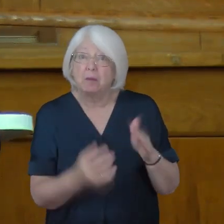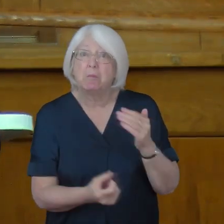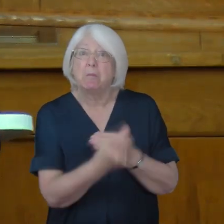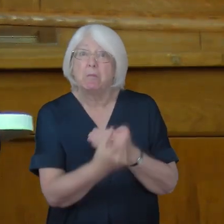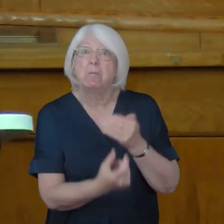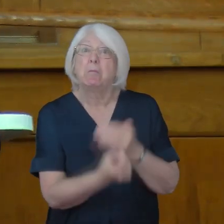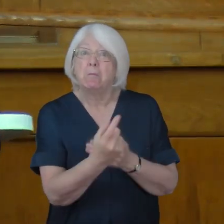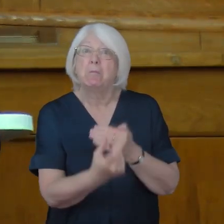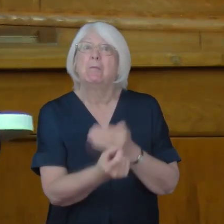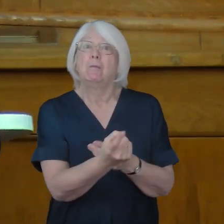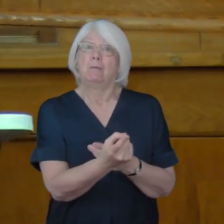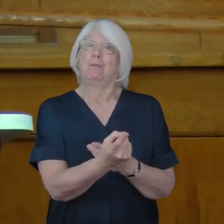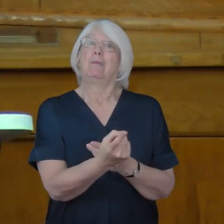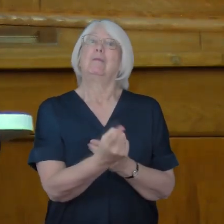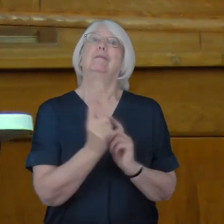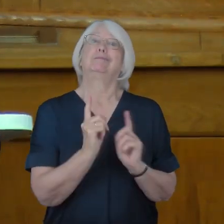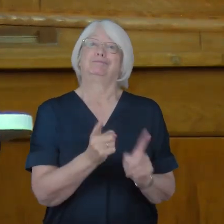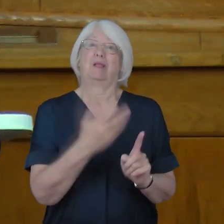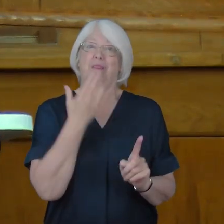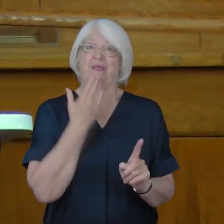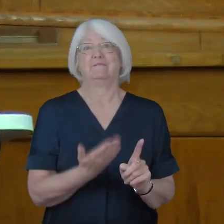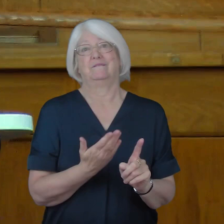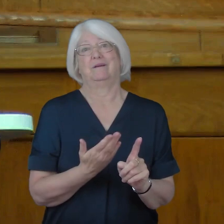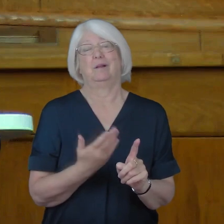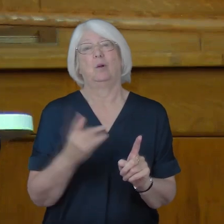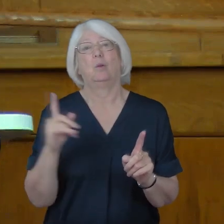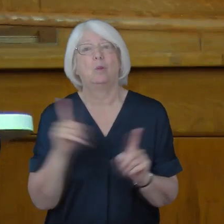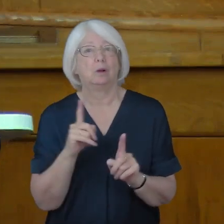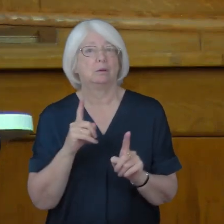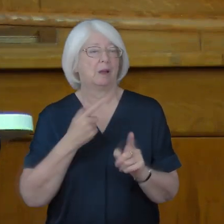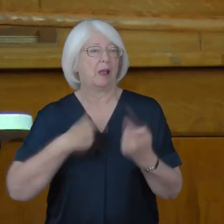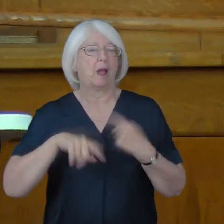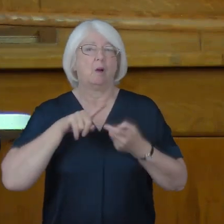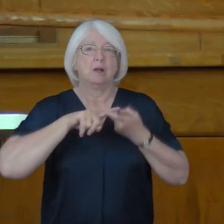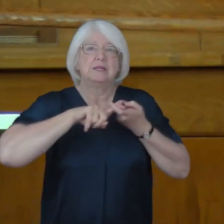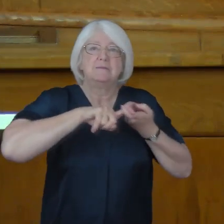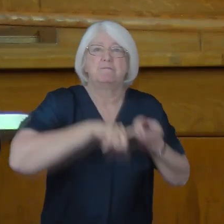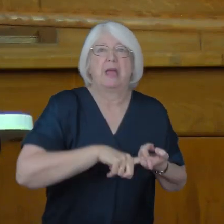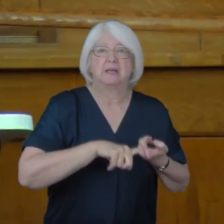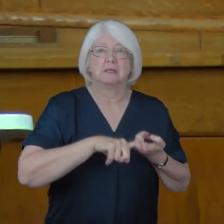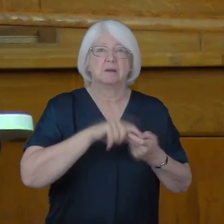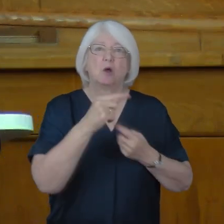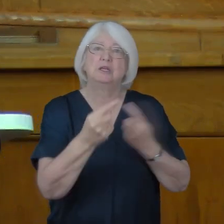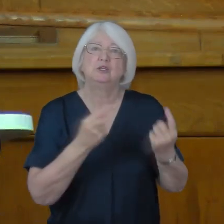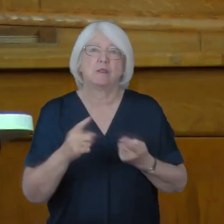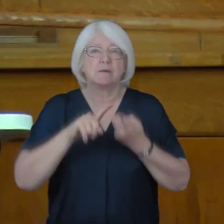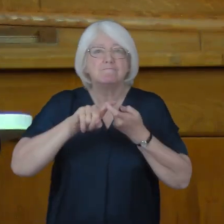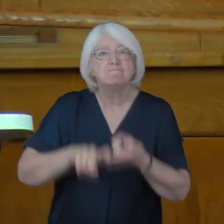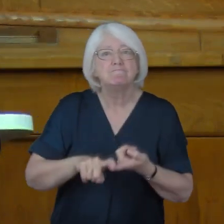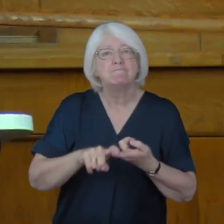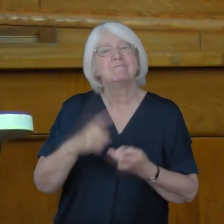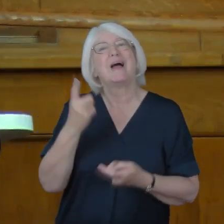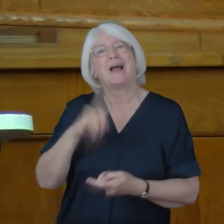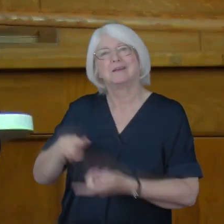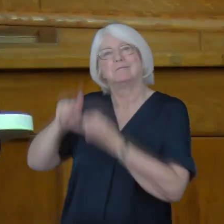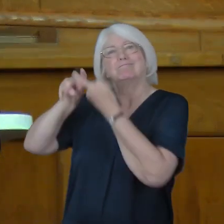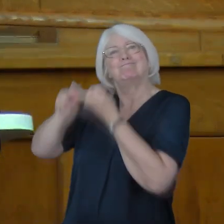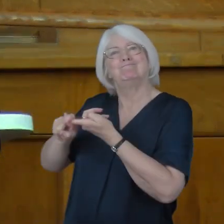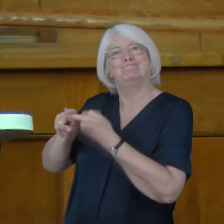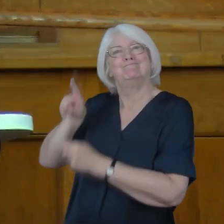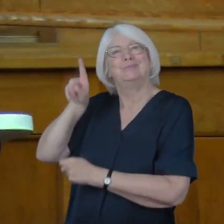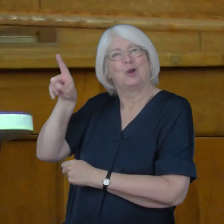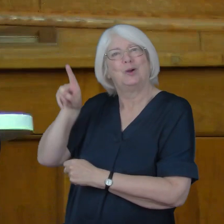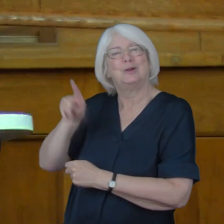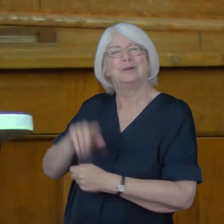emerged, not least our dependence on each other and on God. And I long for